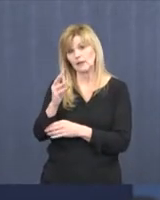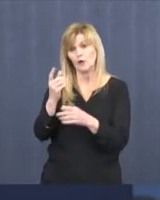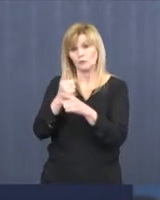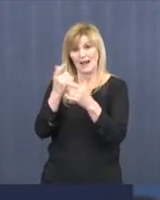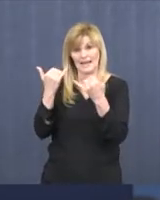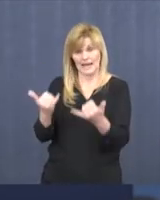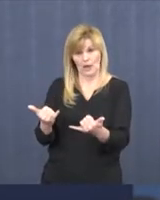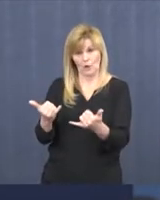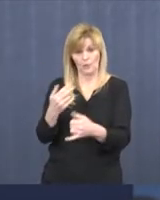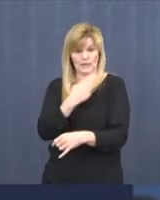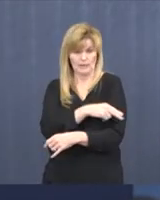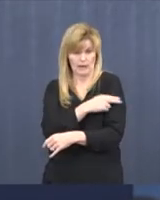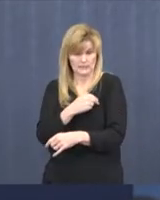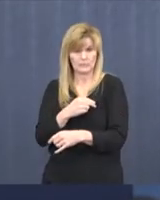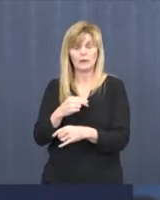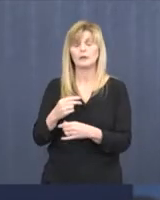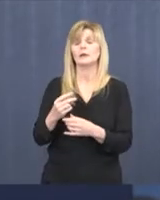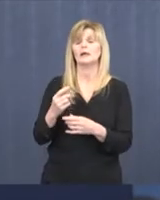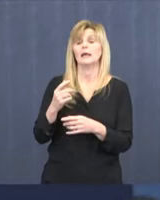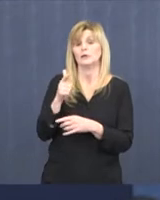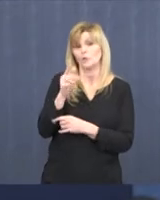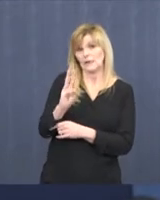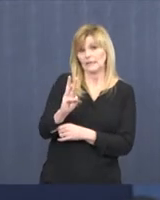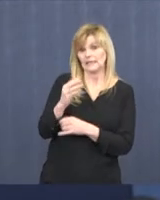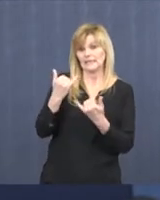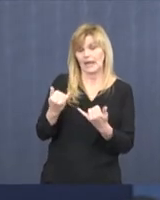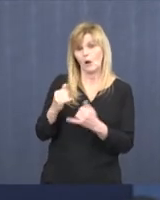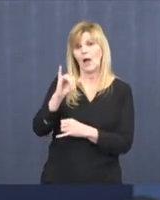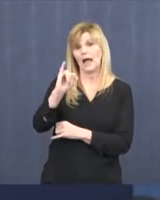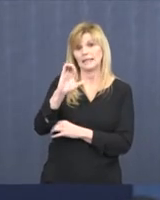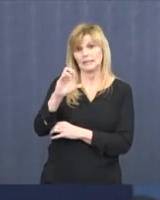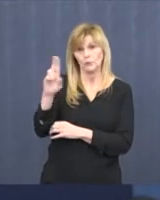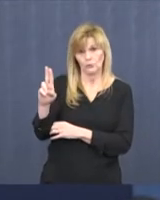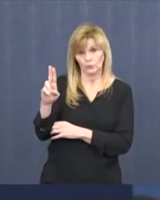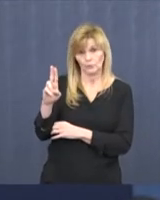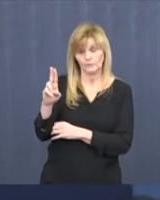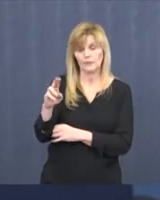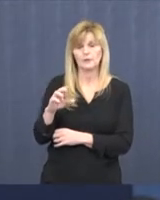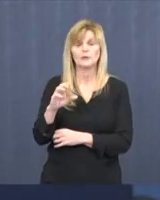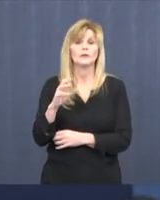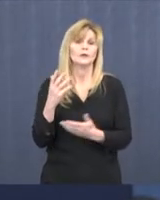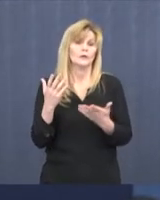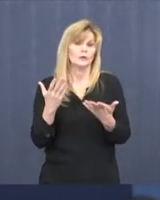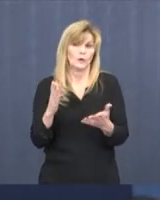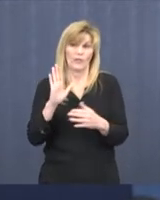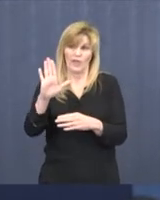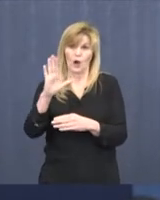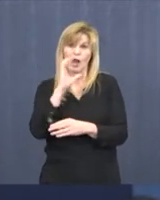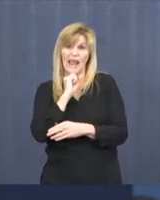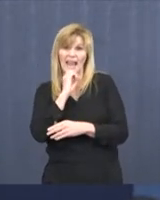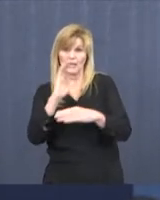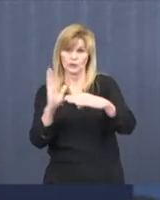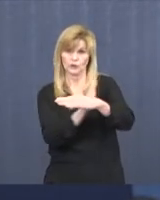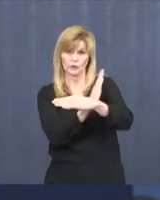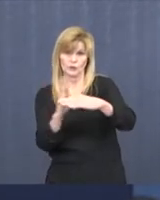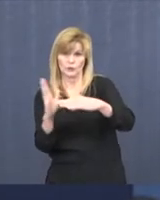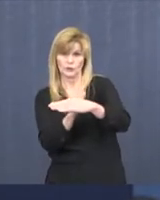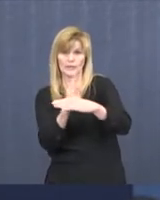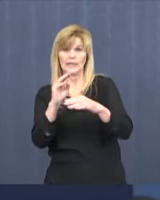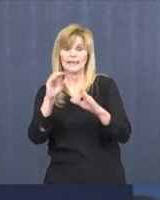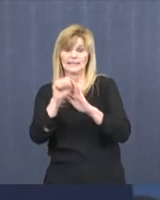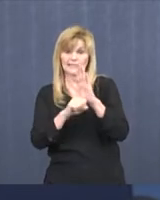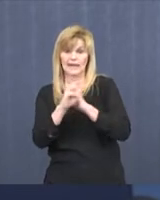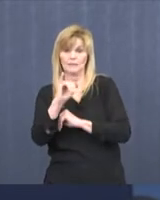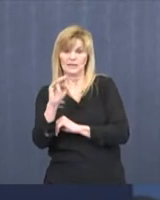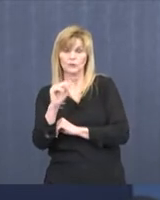in the hospital, and 26 are in intensive care units. So the median age for those confirmed cases in Minnesota